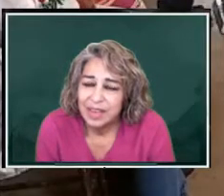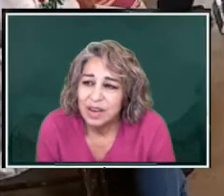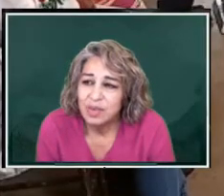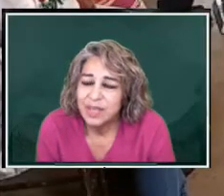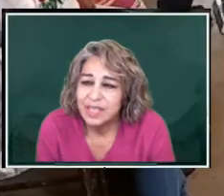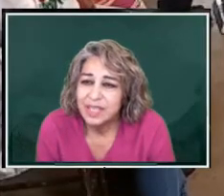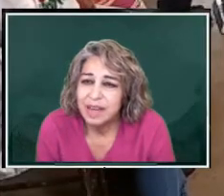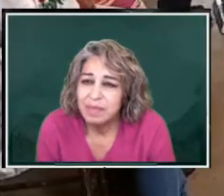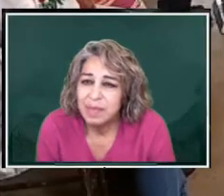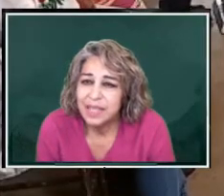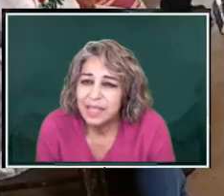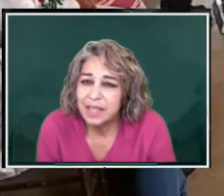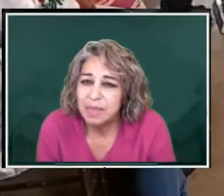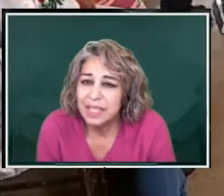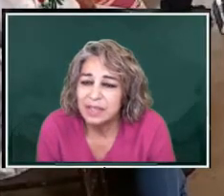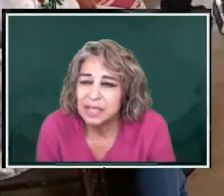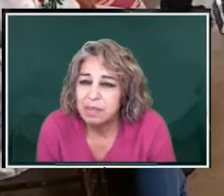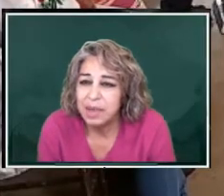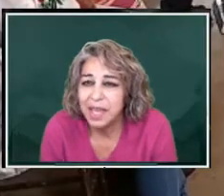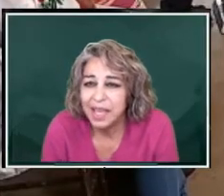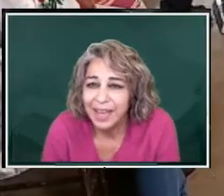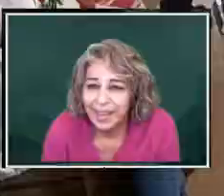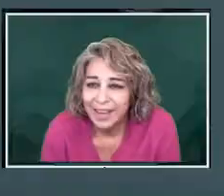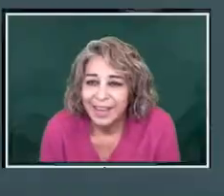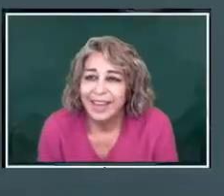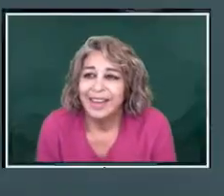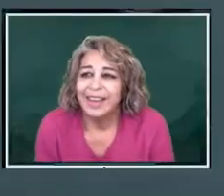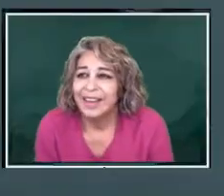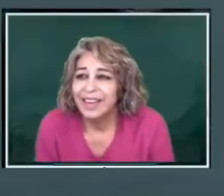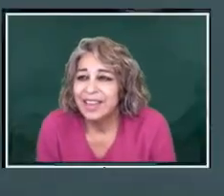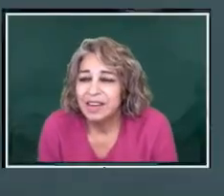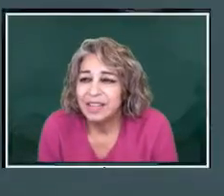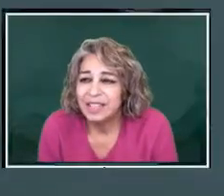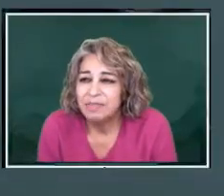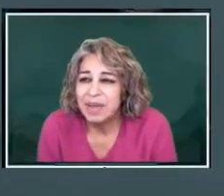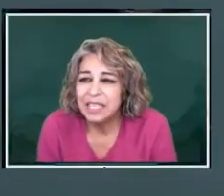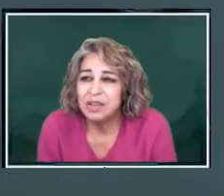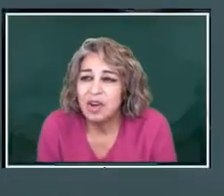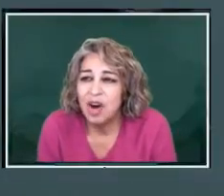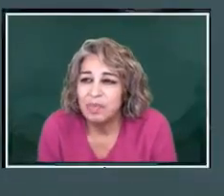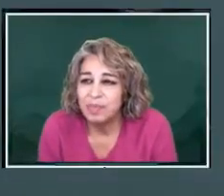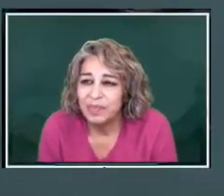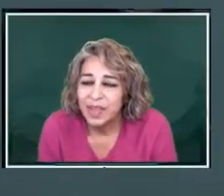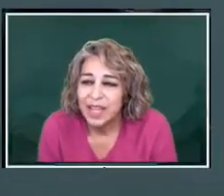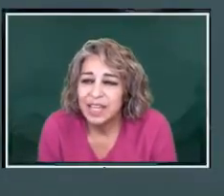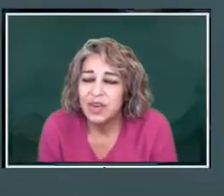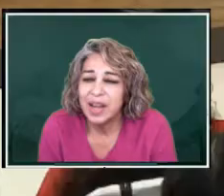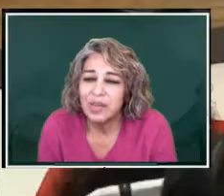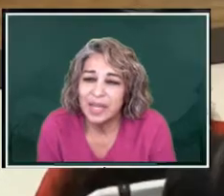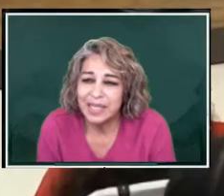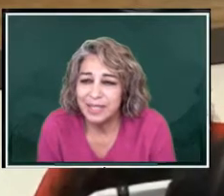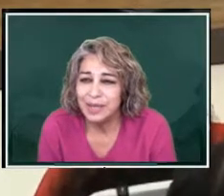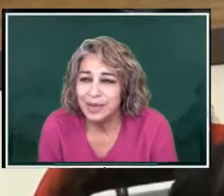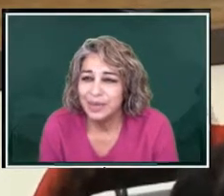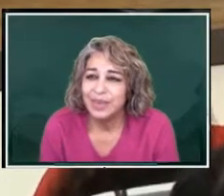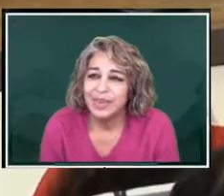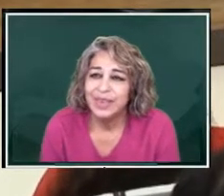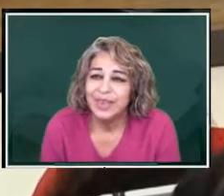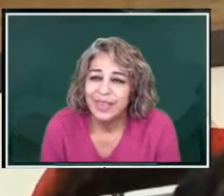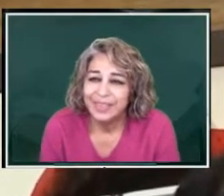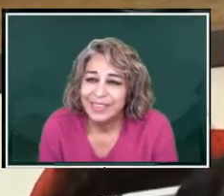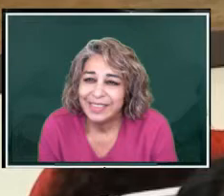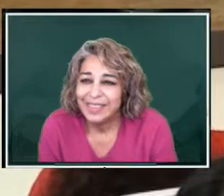Oh, which is that medicine that makes you sleepy? That it makes you calm. It tranquilizes you.